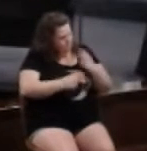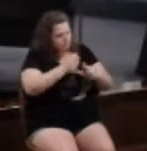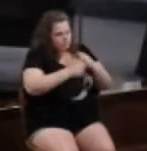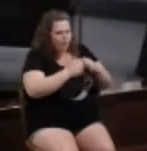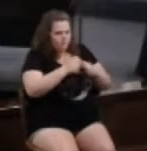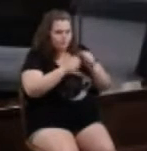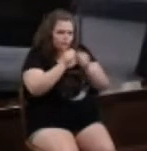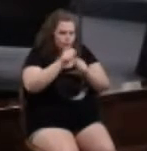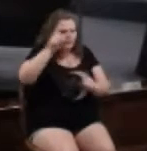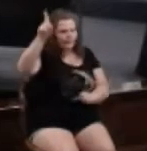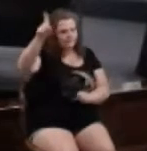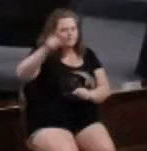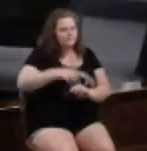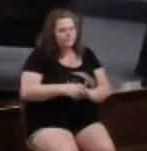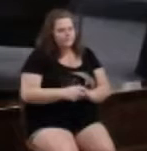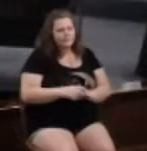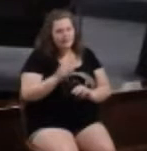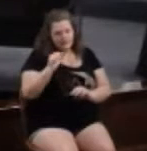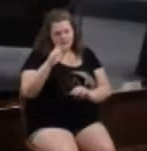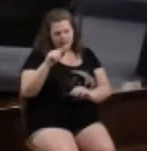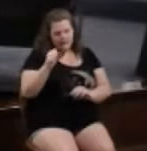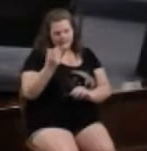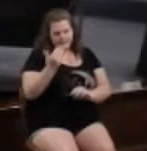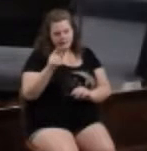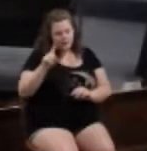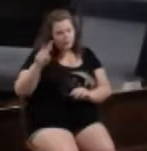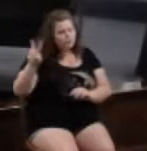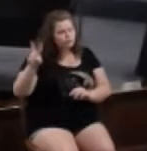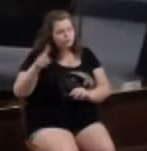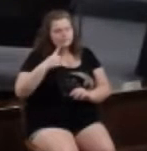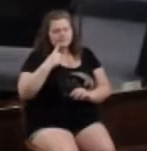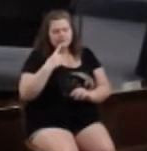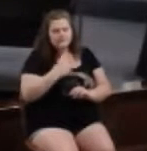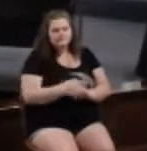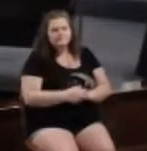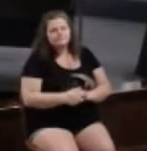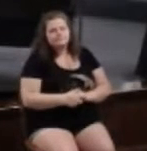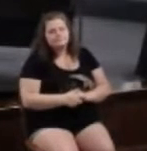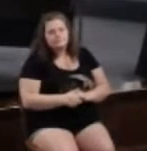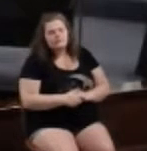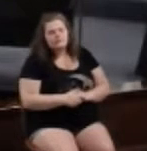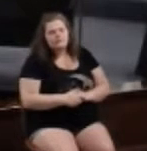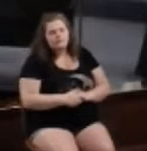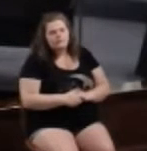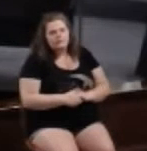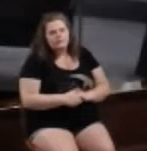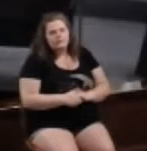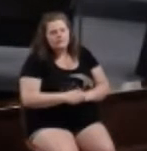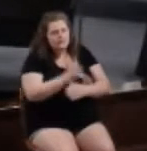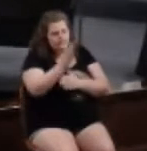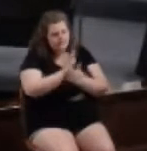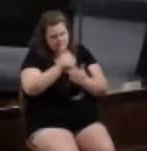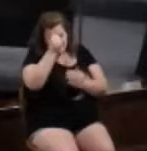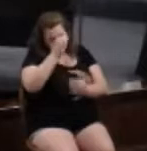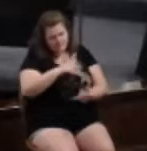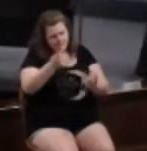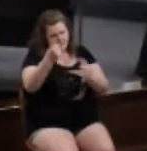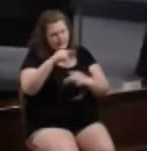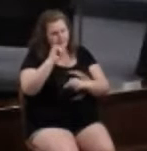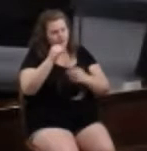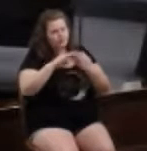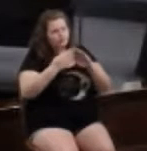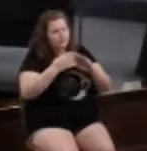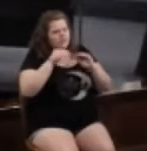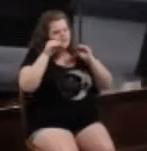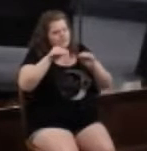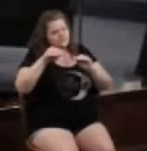him. Acts 15, 1 and 2, look at this, look at this, it says, but some men came down from Judea and were teaching the